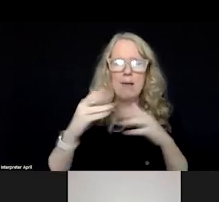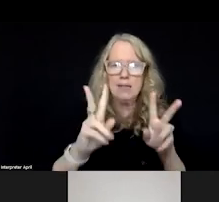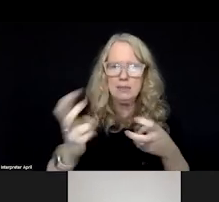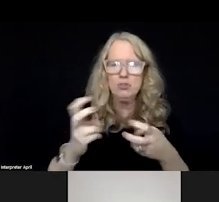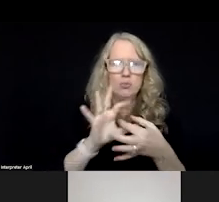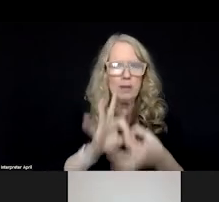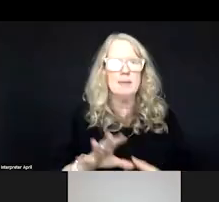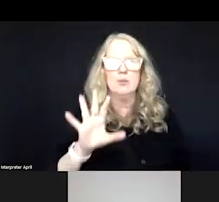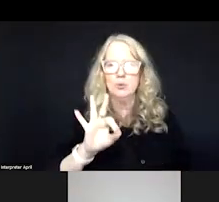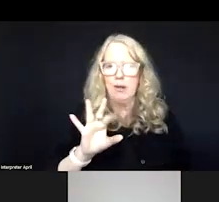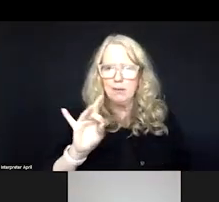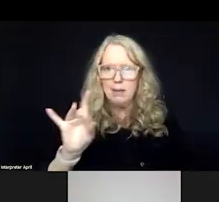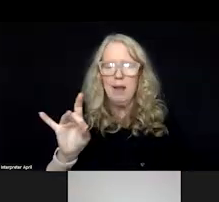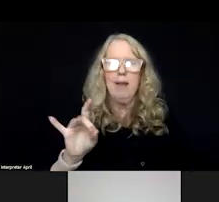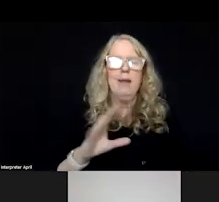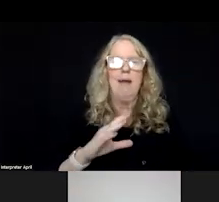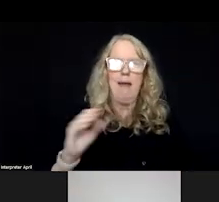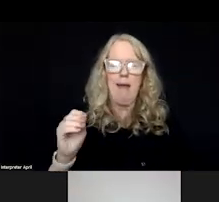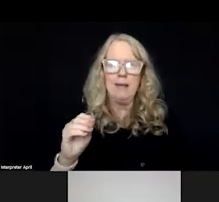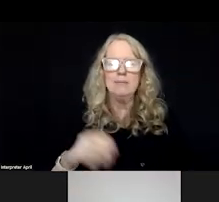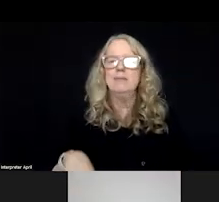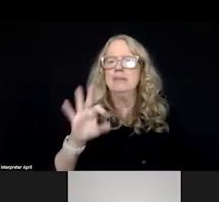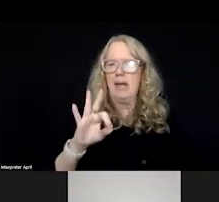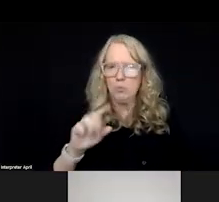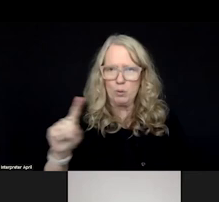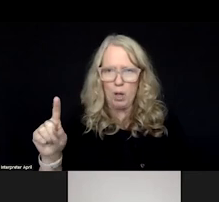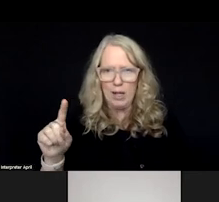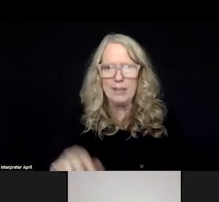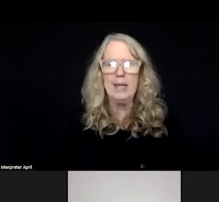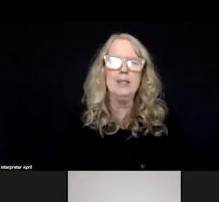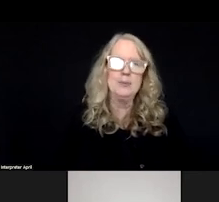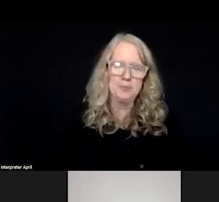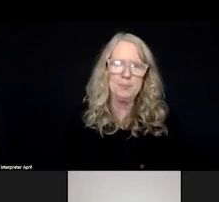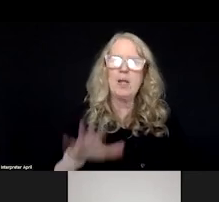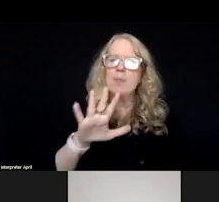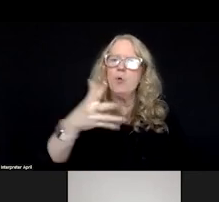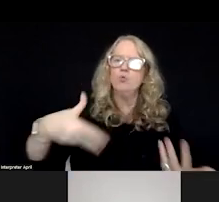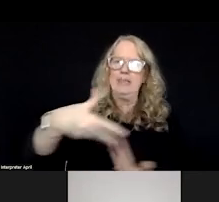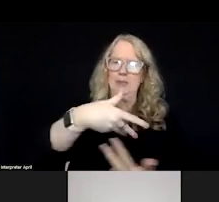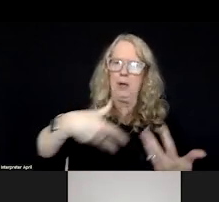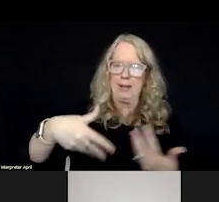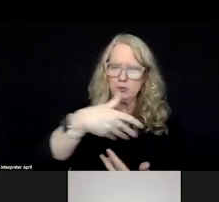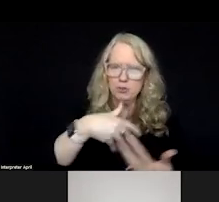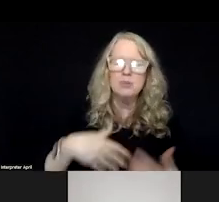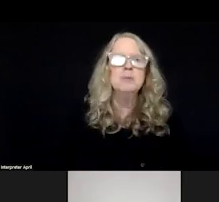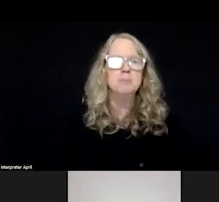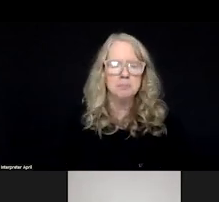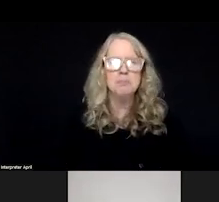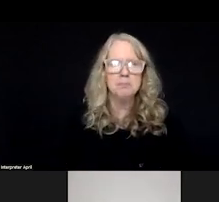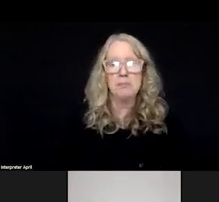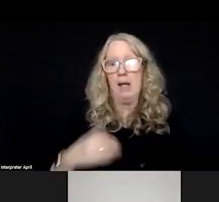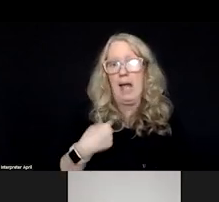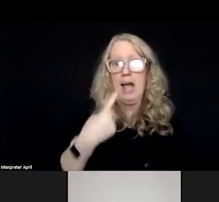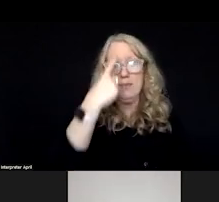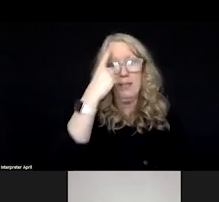-8-8 and 9-1-1 interactions, which I think the